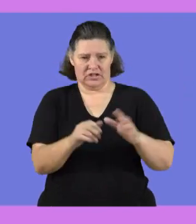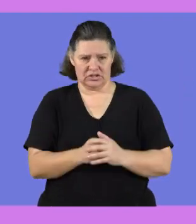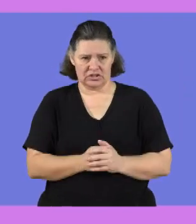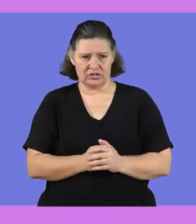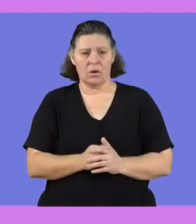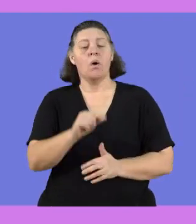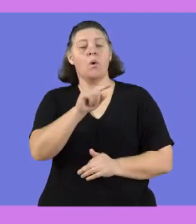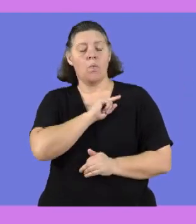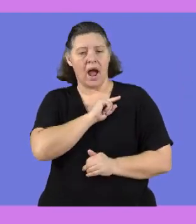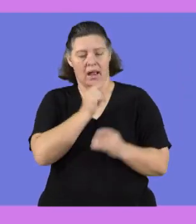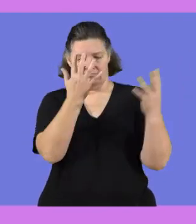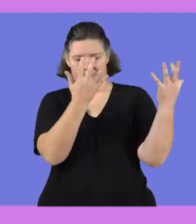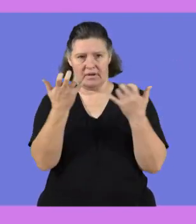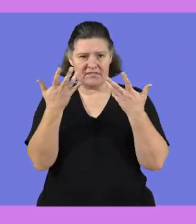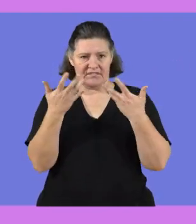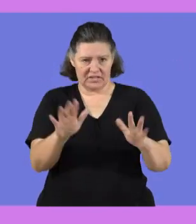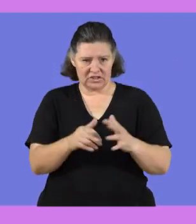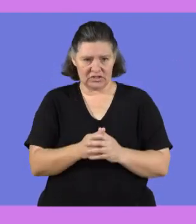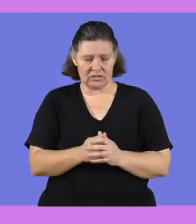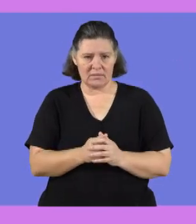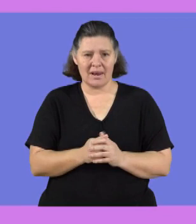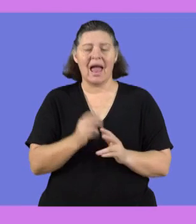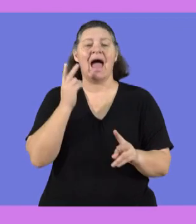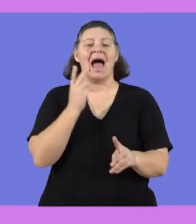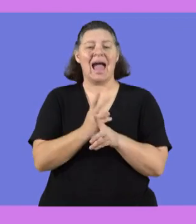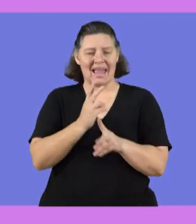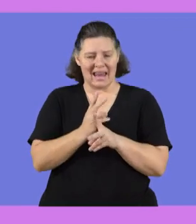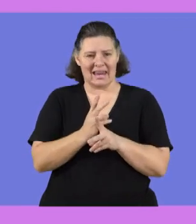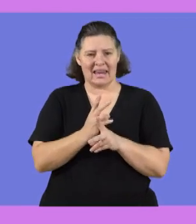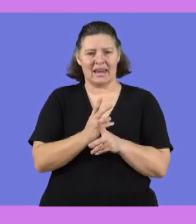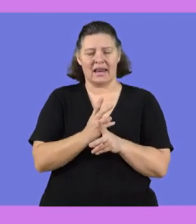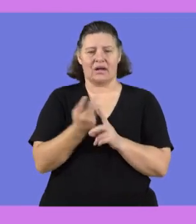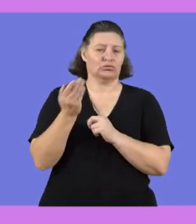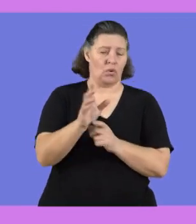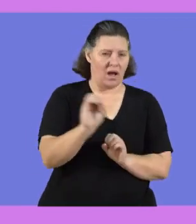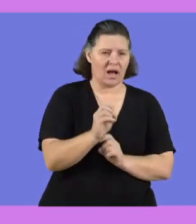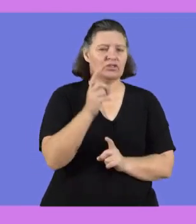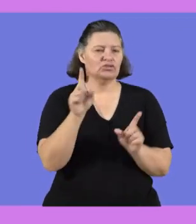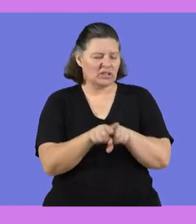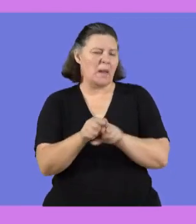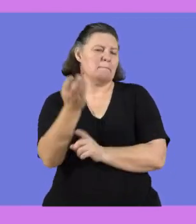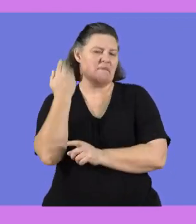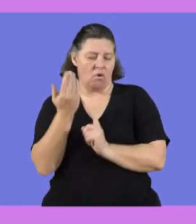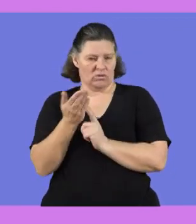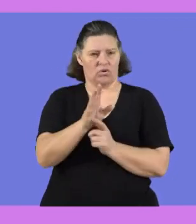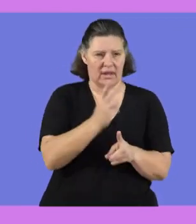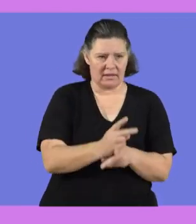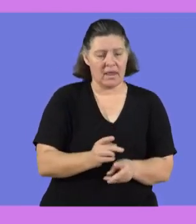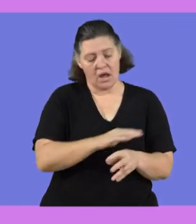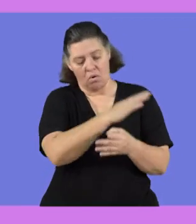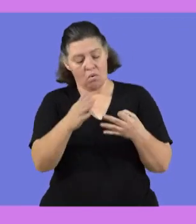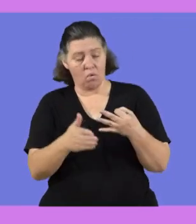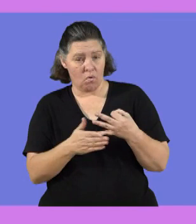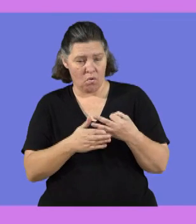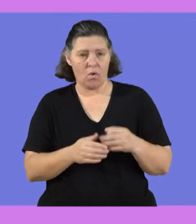worked out. But because I've already worked it out, I'm no longer going to dwell much on this slide. I will move to the